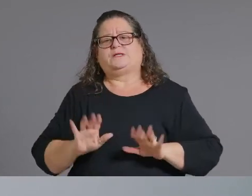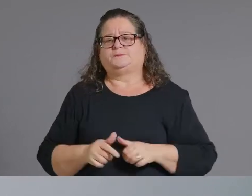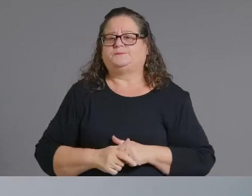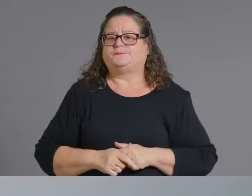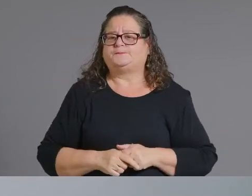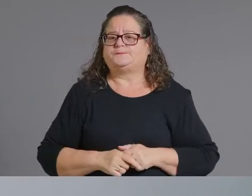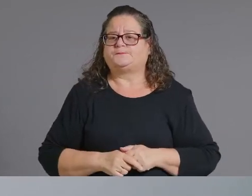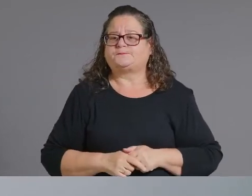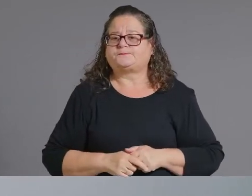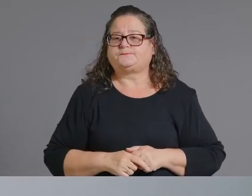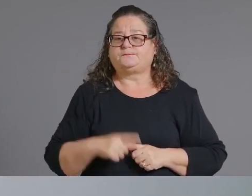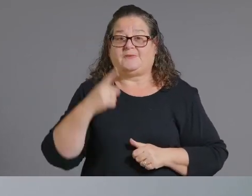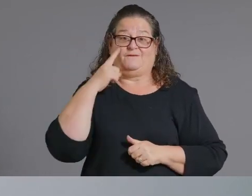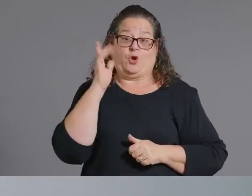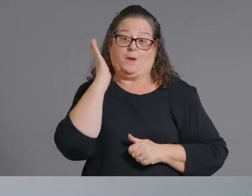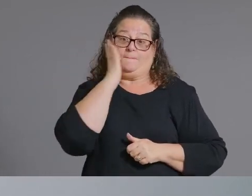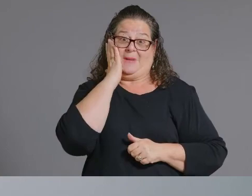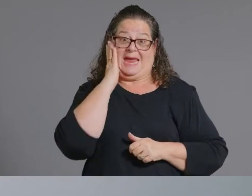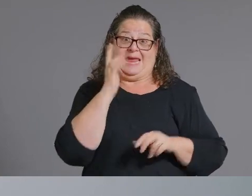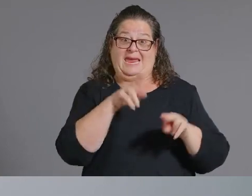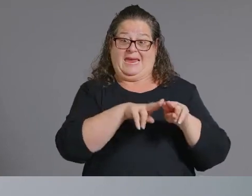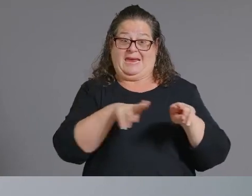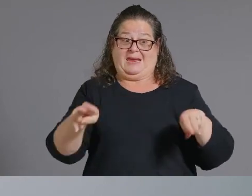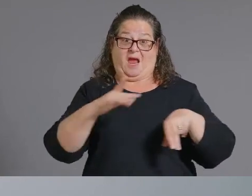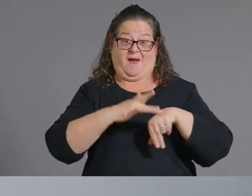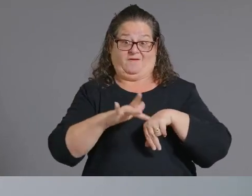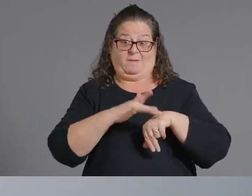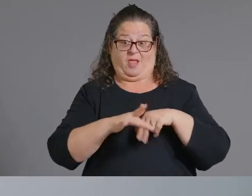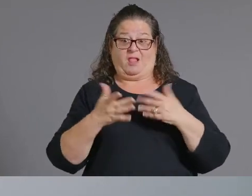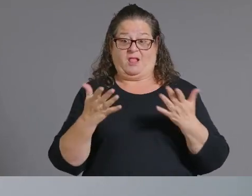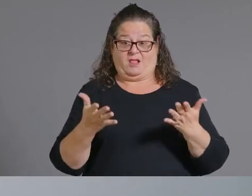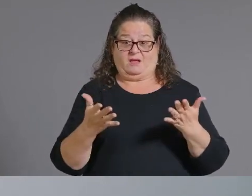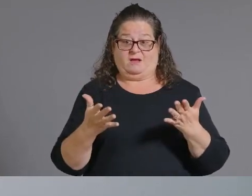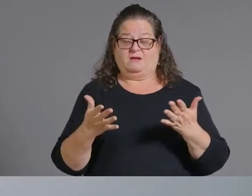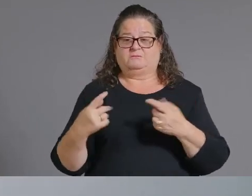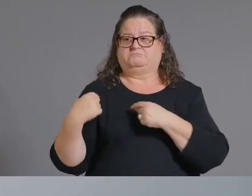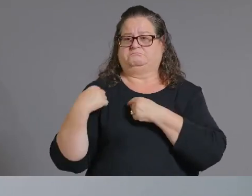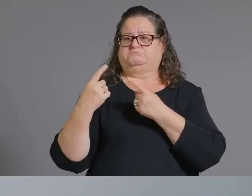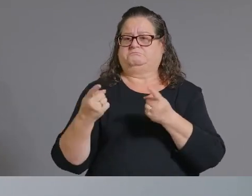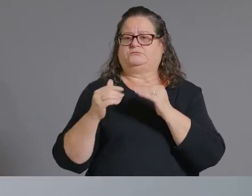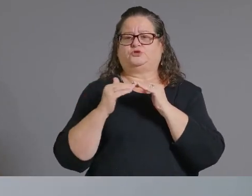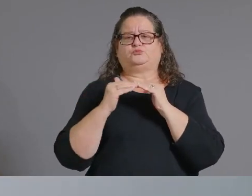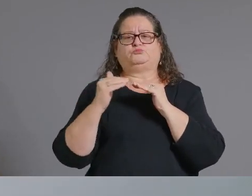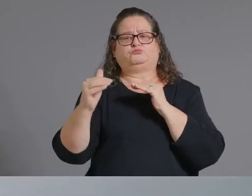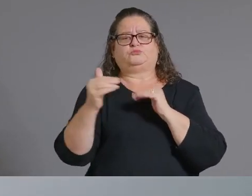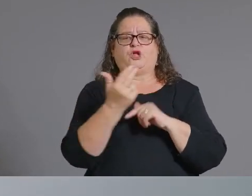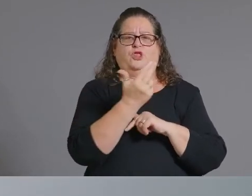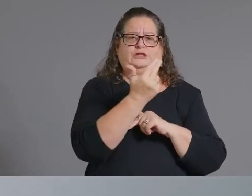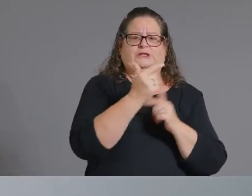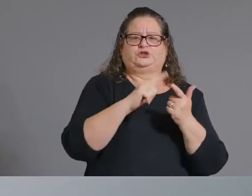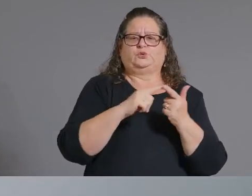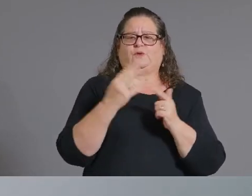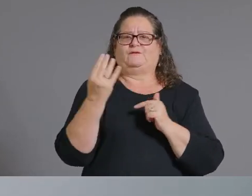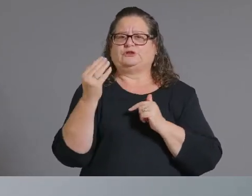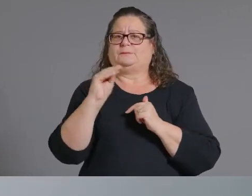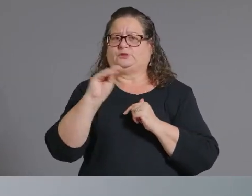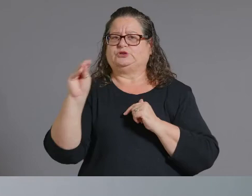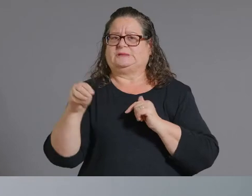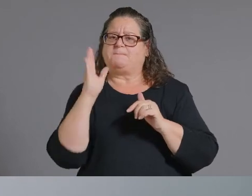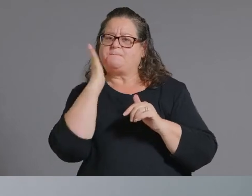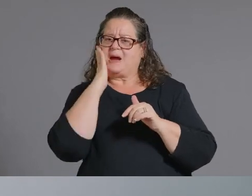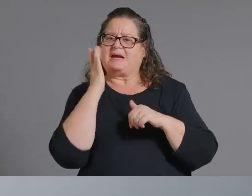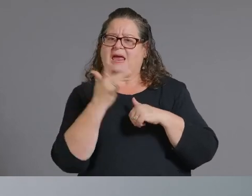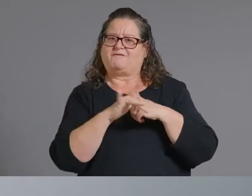and how it's remained stable at about 13 14 percent if you're looking at our icu bed usage but the a number of